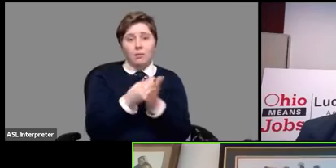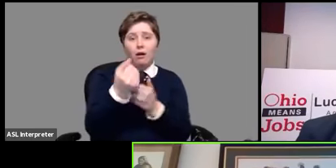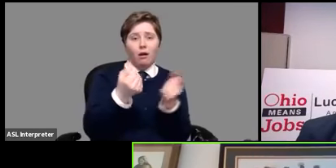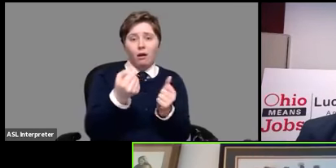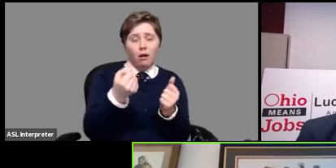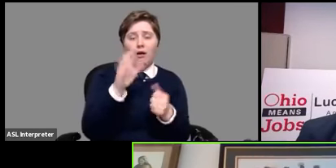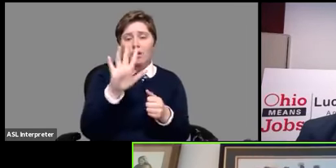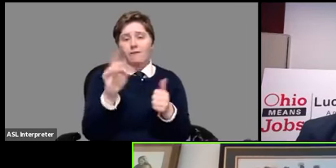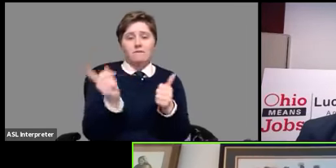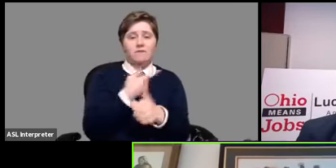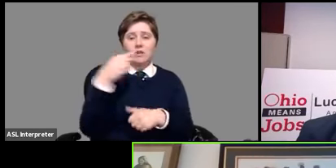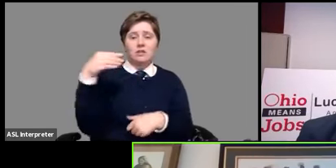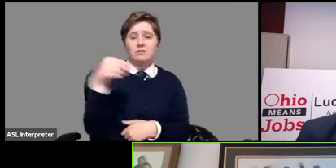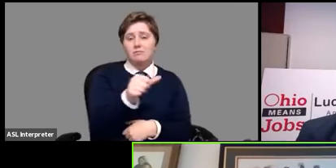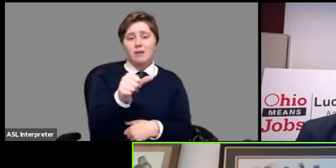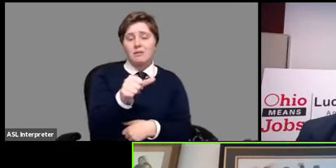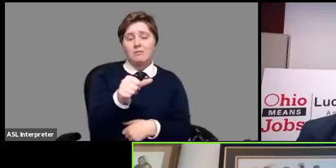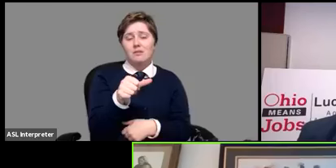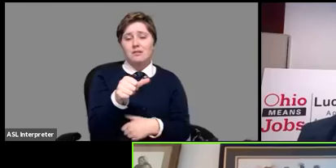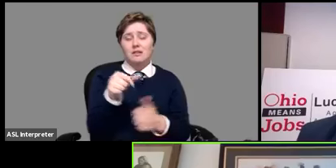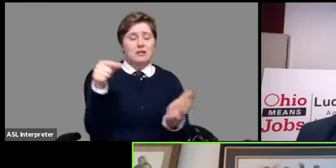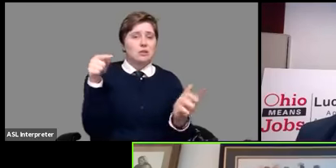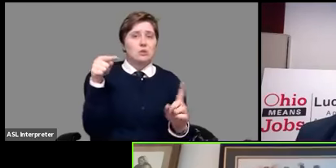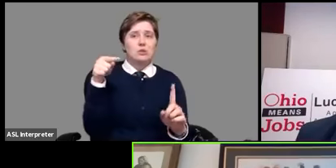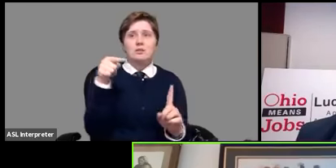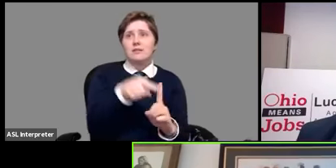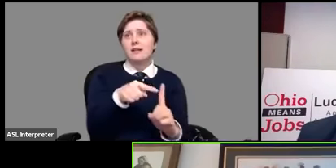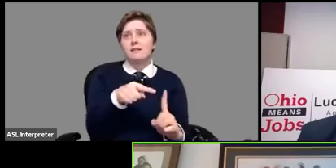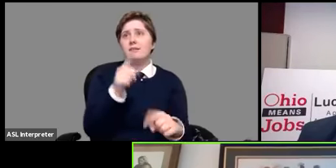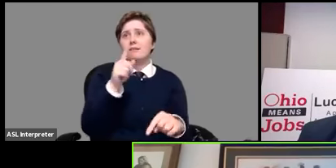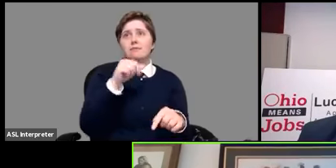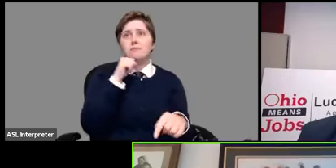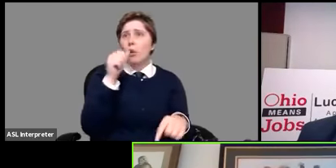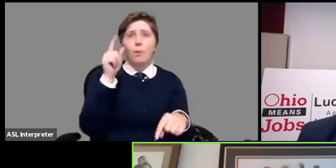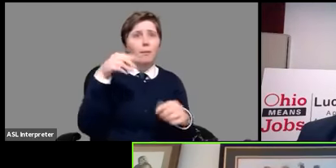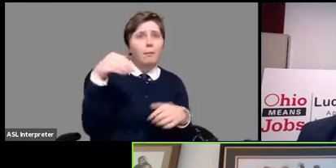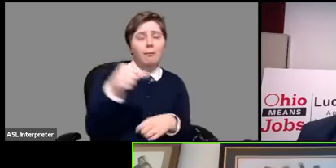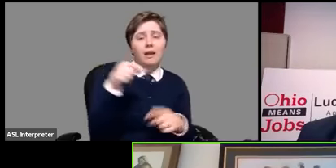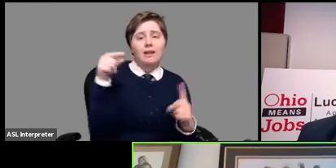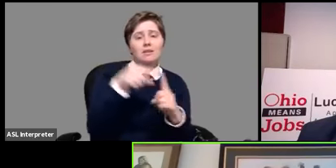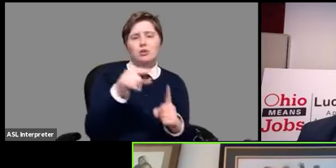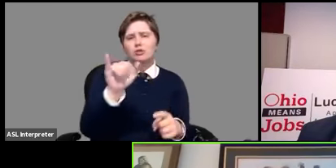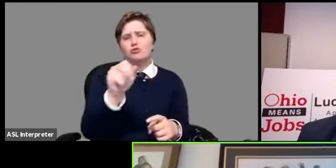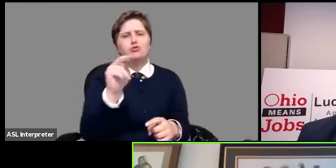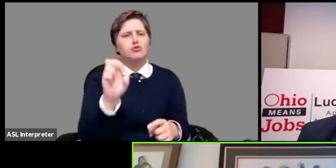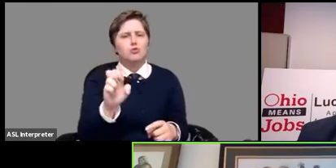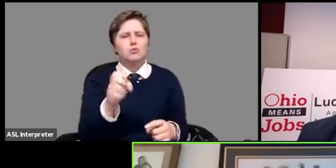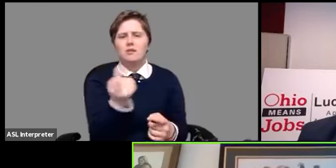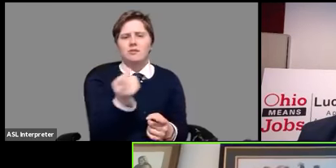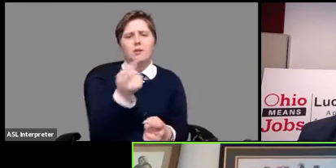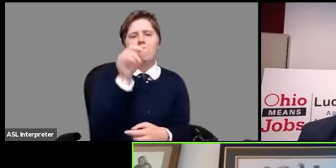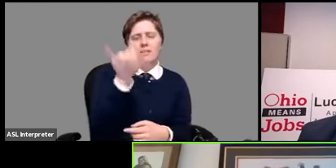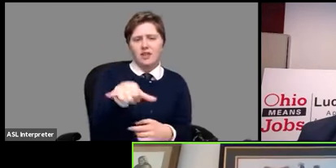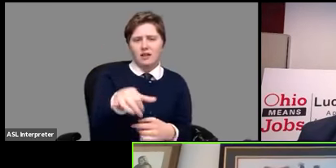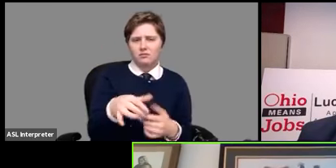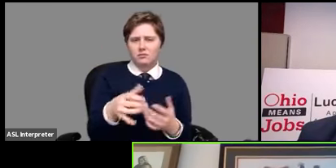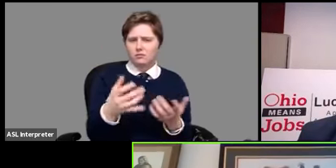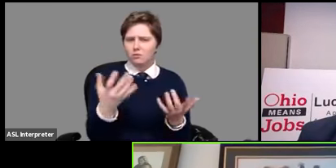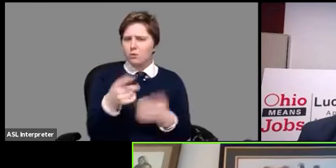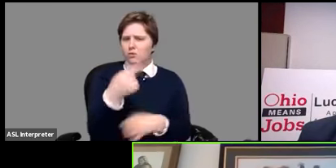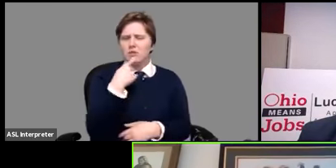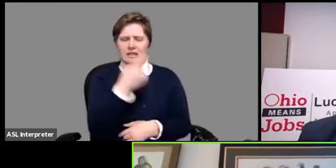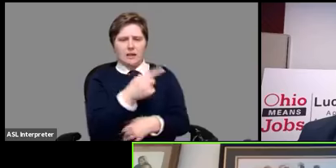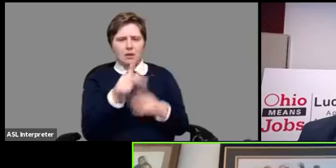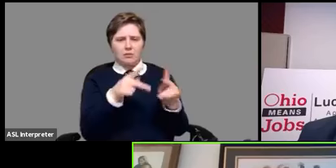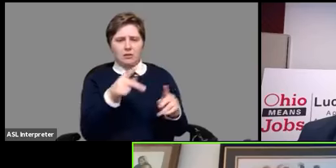us and your first payment isn't until you know june or something like that what would you tell